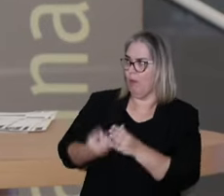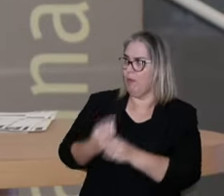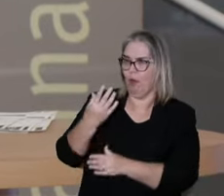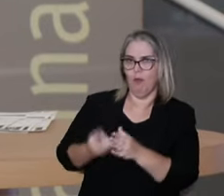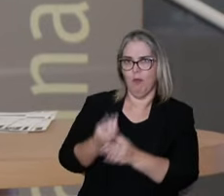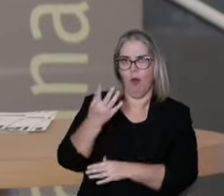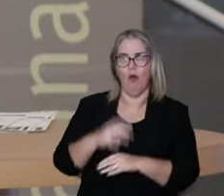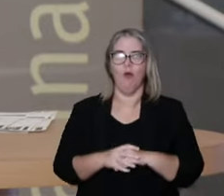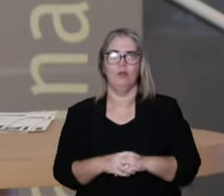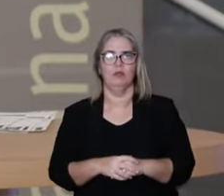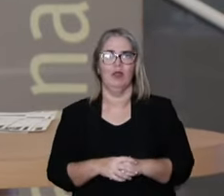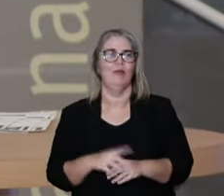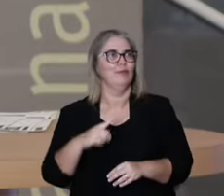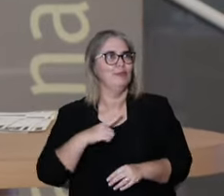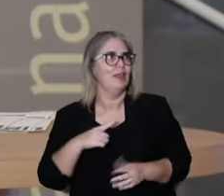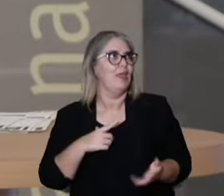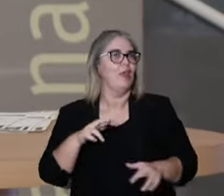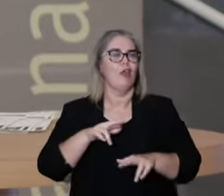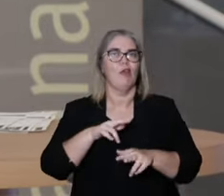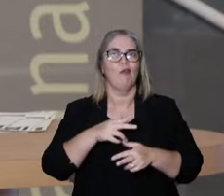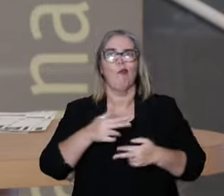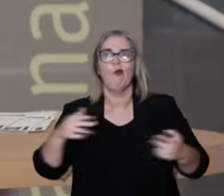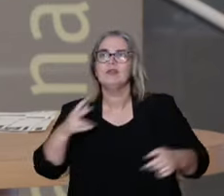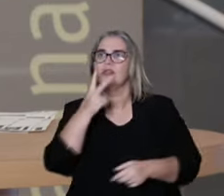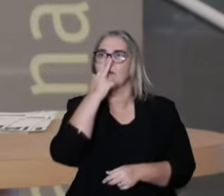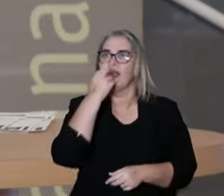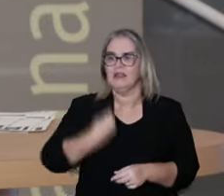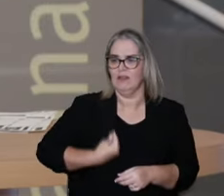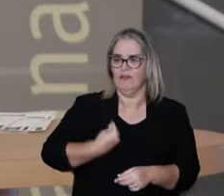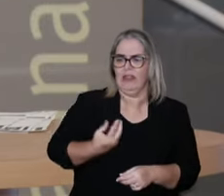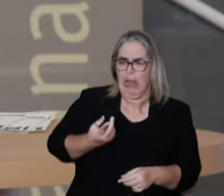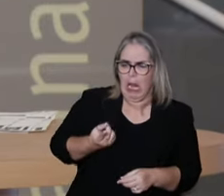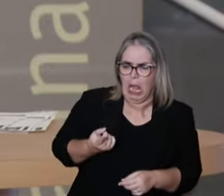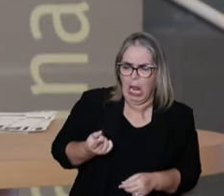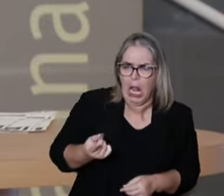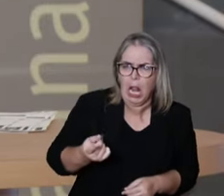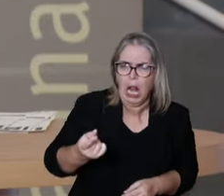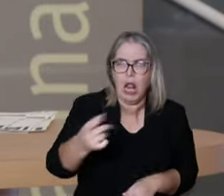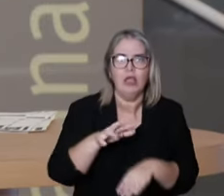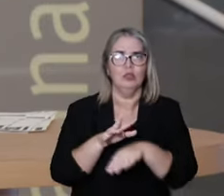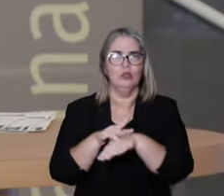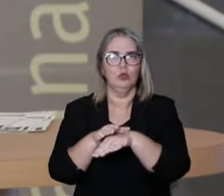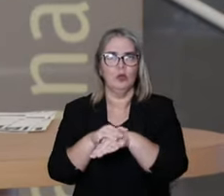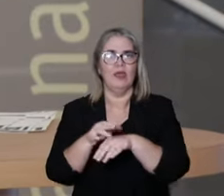Also it's chronic treatment, immunosuppression.